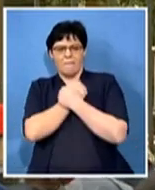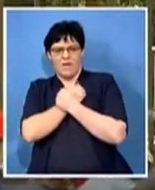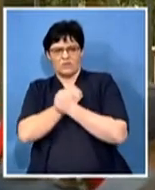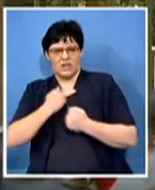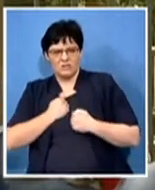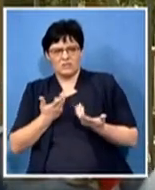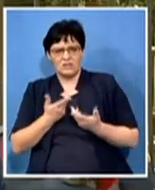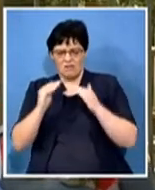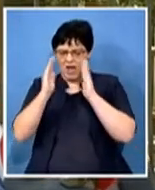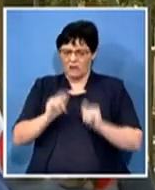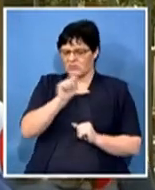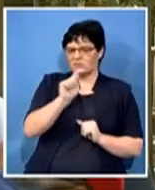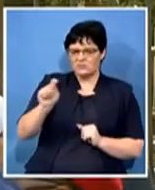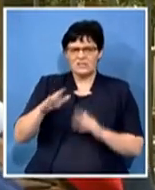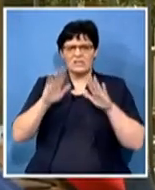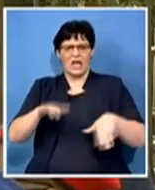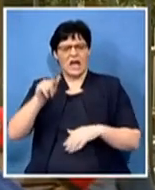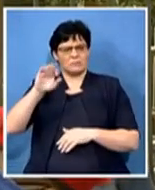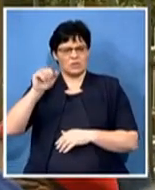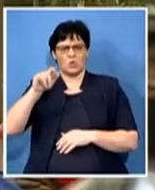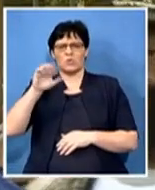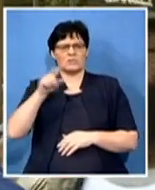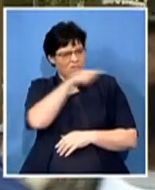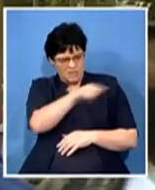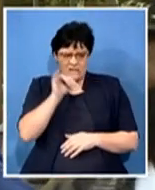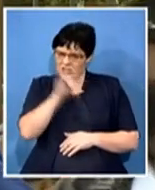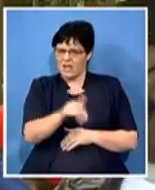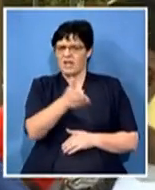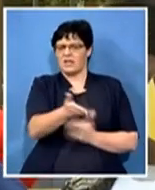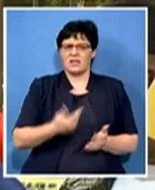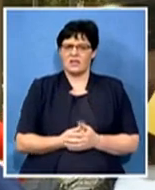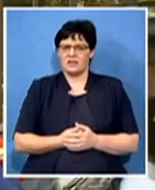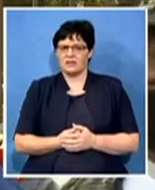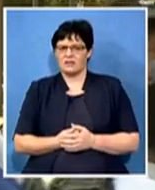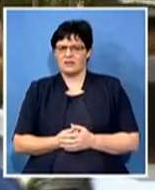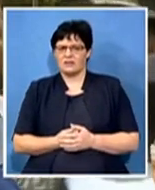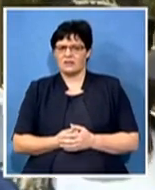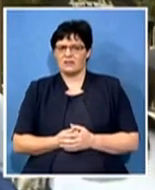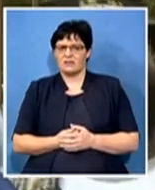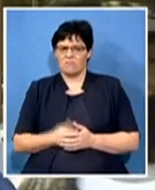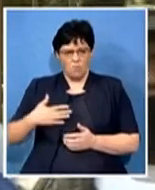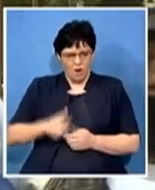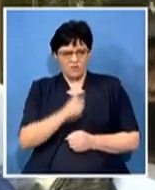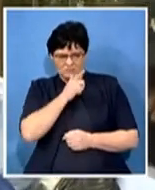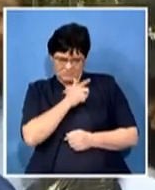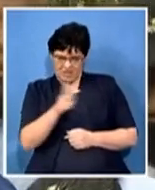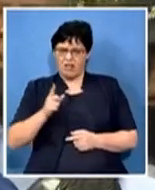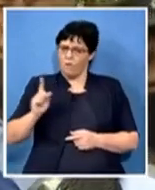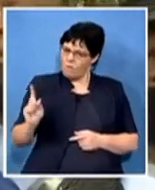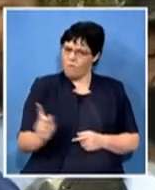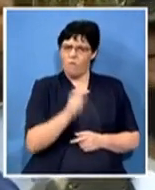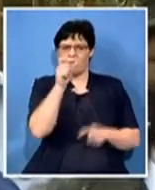houses. And we are actually trying to tell every person that corruption is as victims.